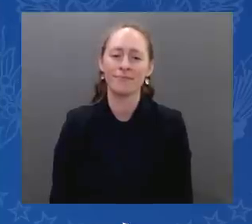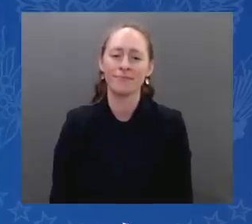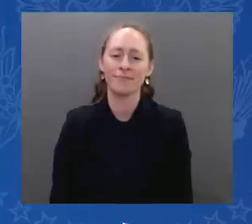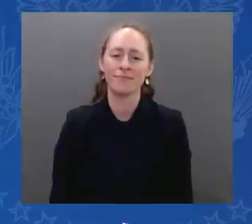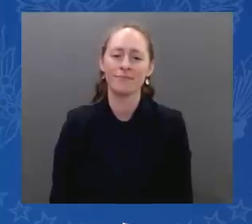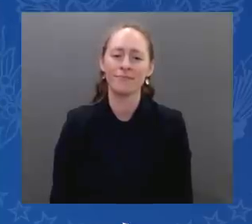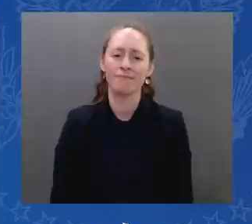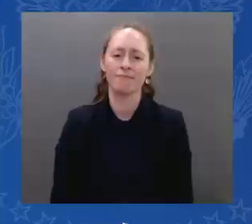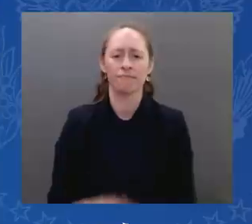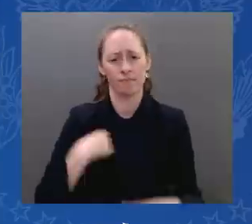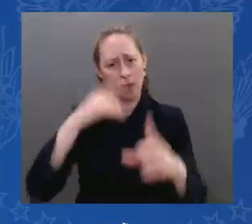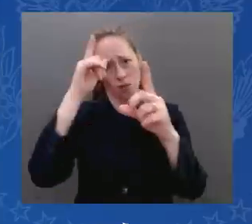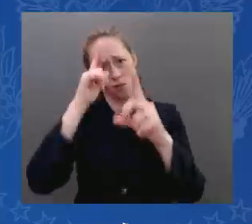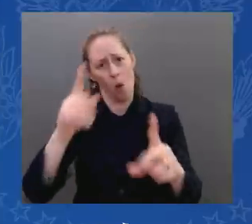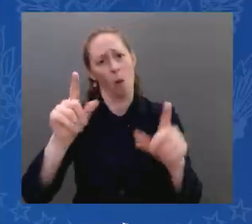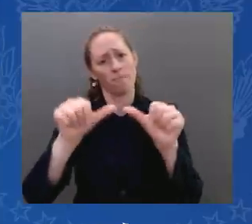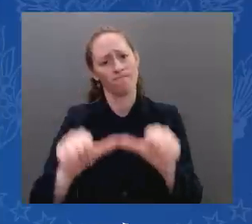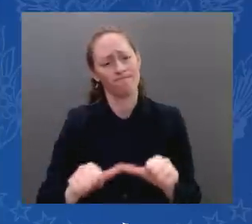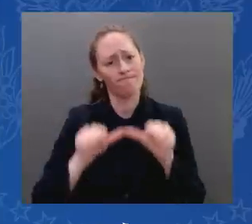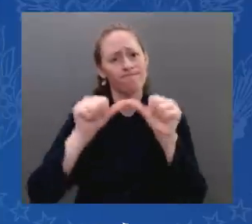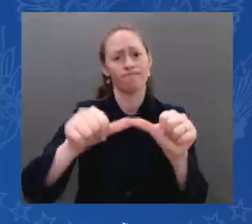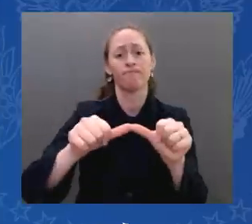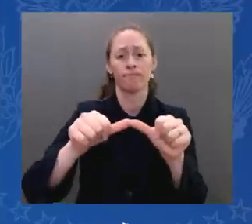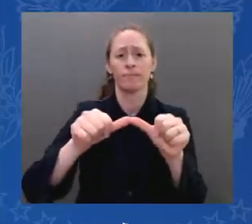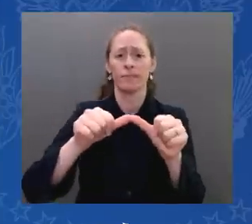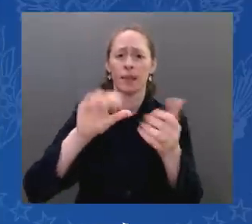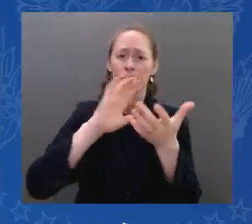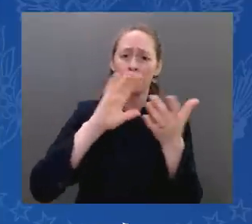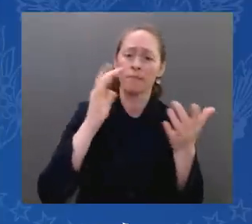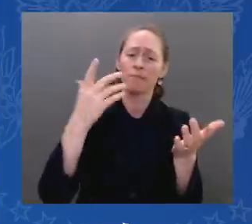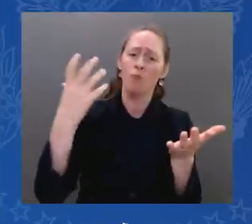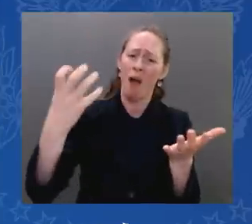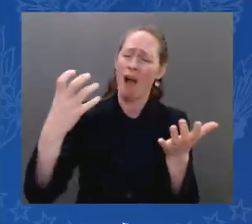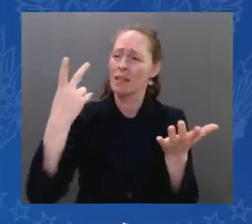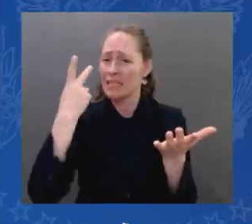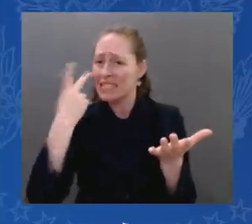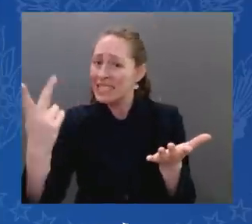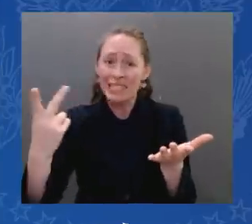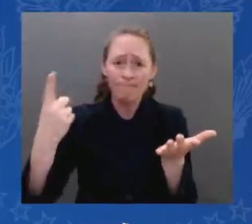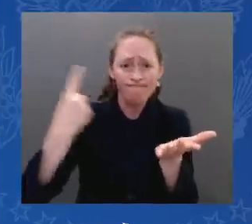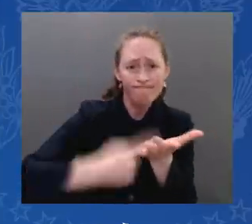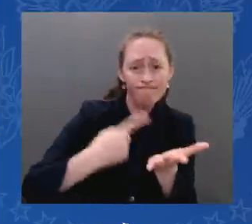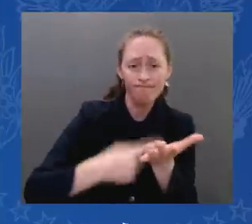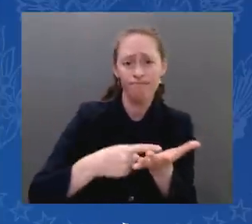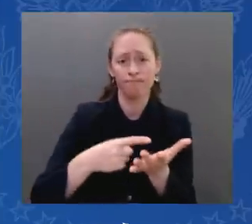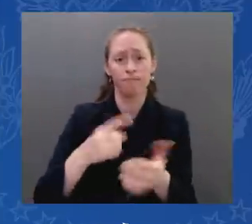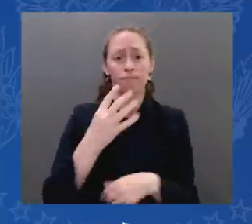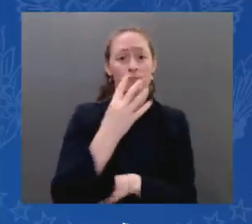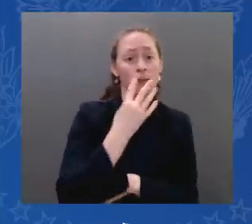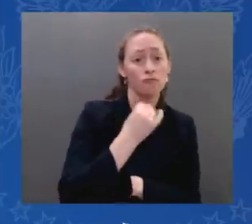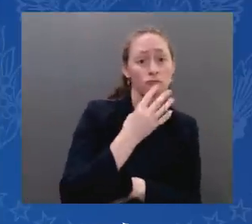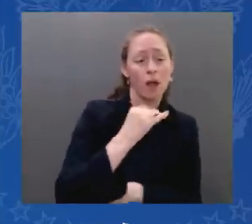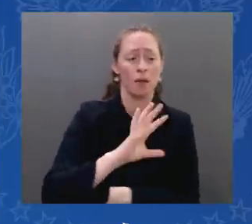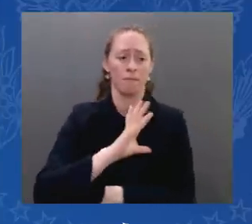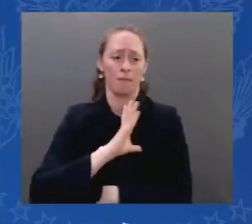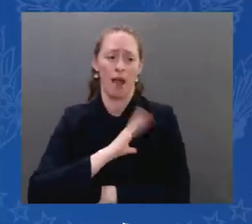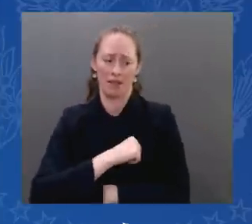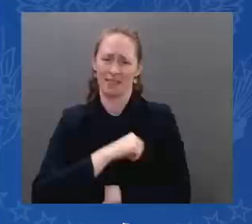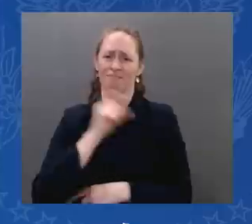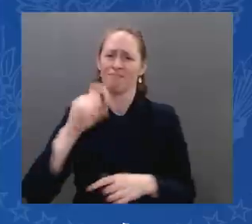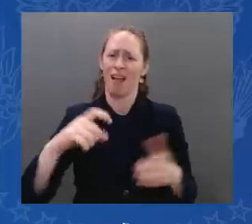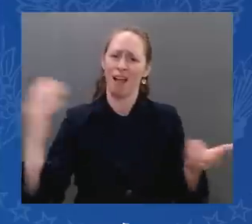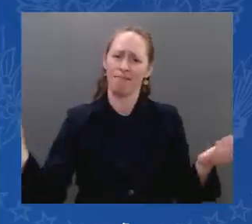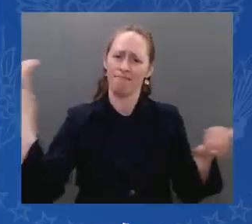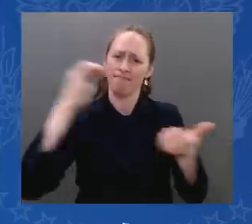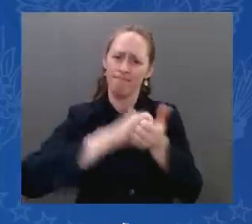Israel must remain an independent, democratic Jewish state, the ultimate guarantee and